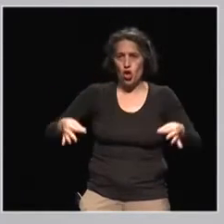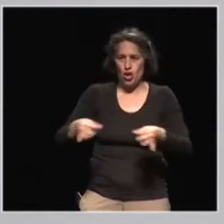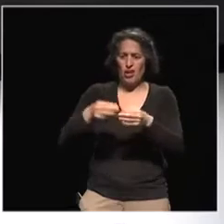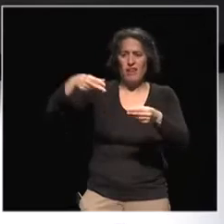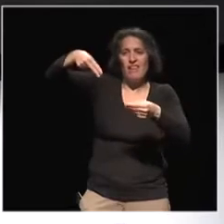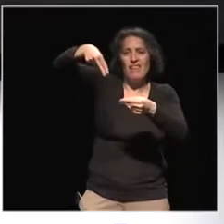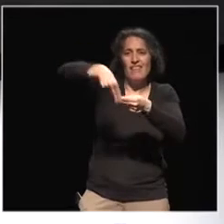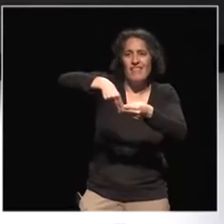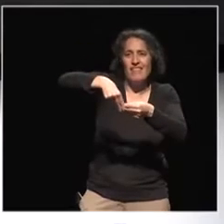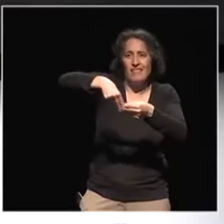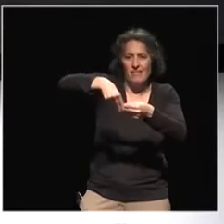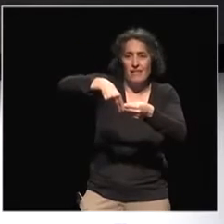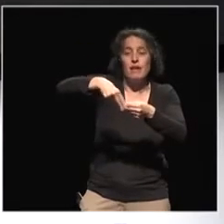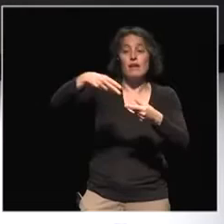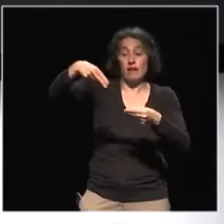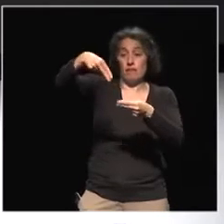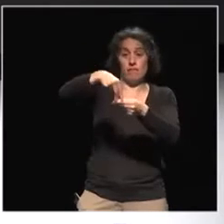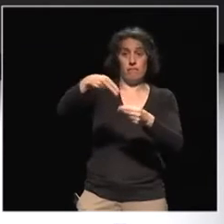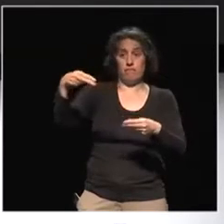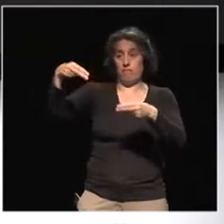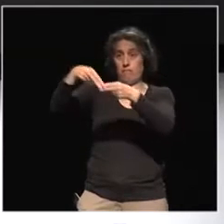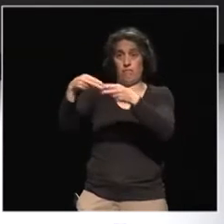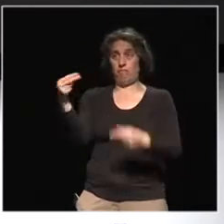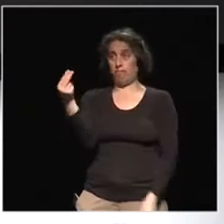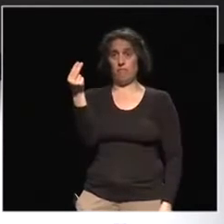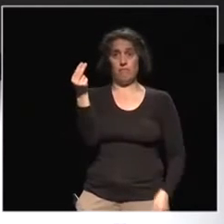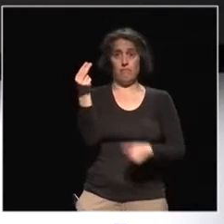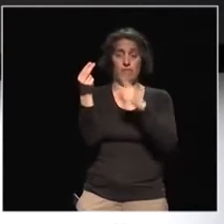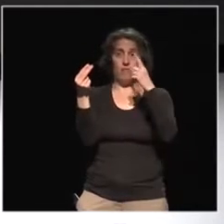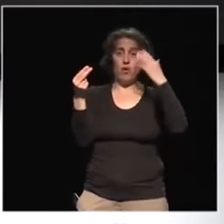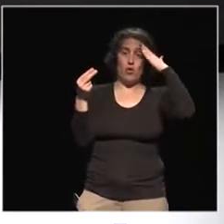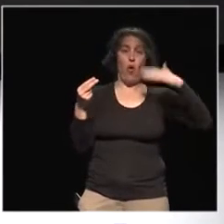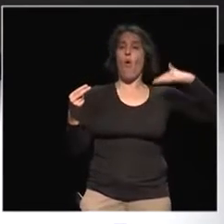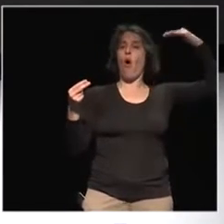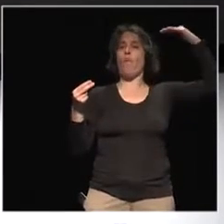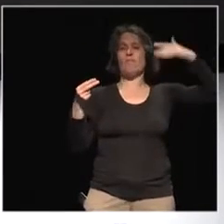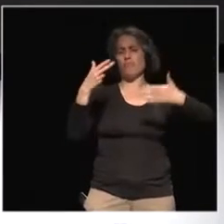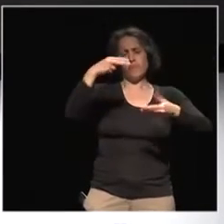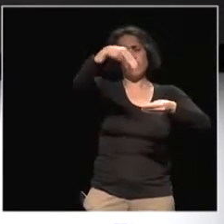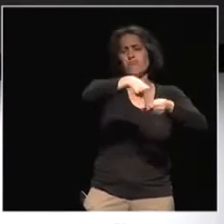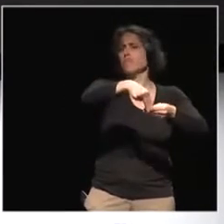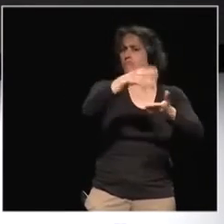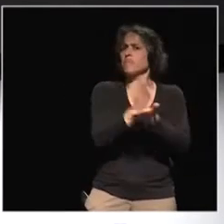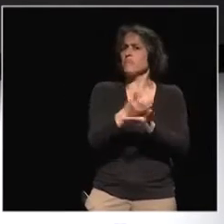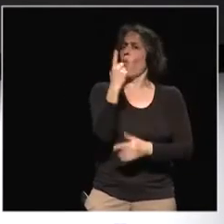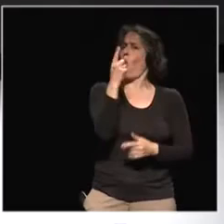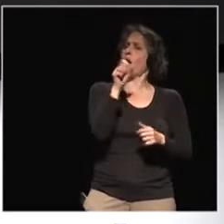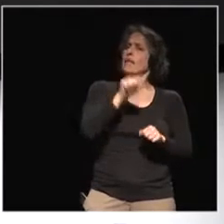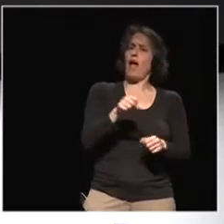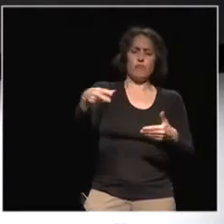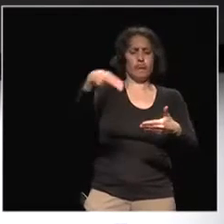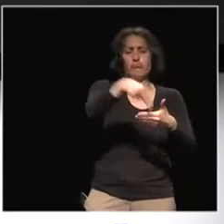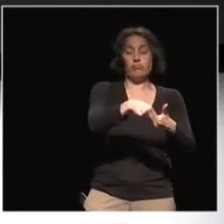And once we have grown up, we only know that it is to clip paper. So